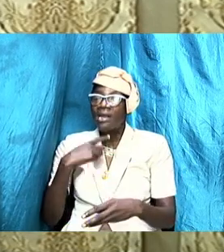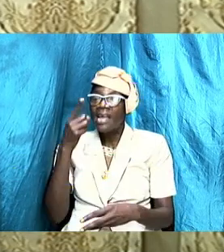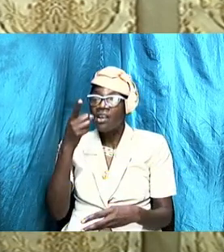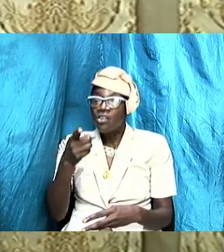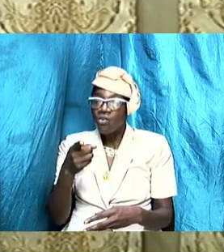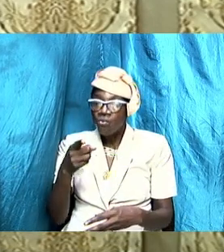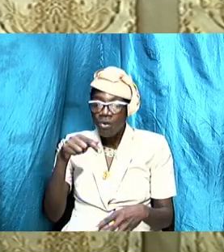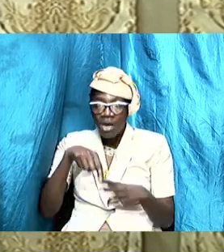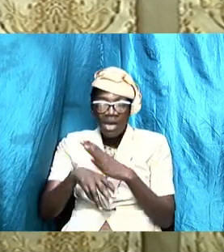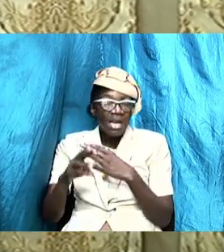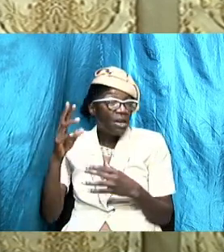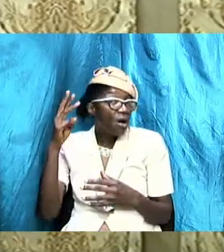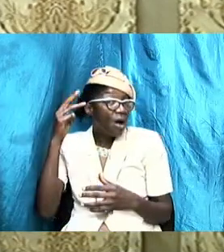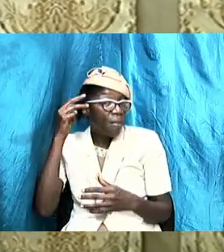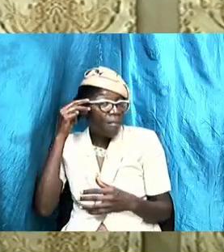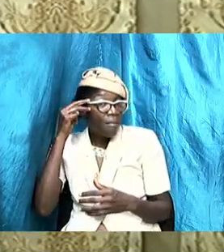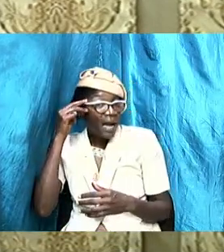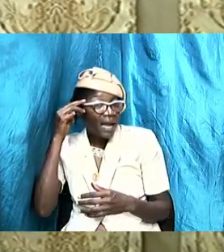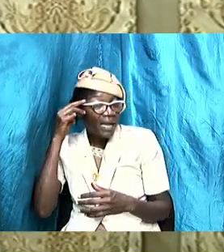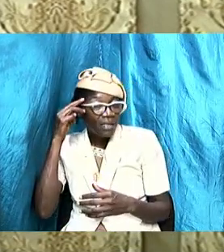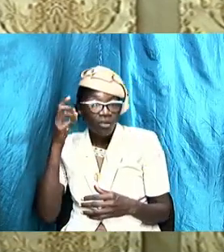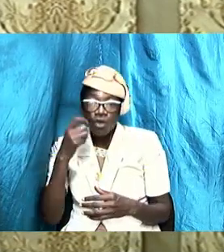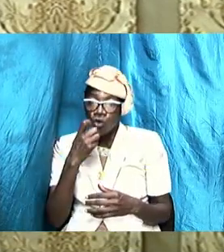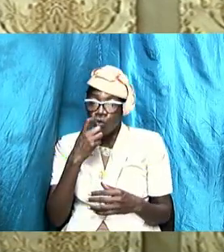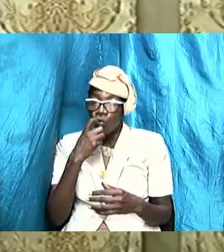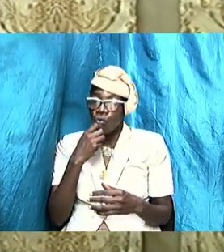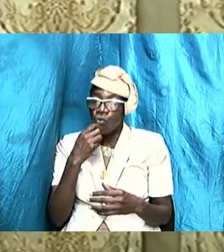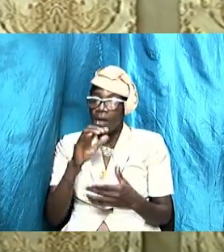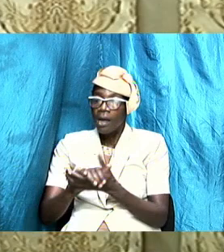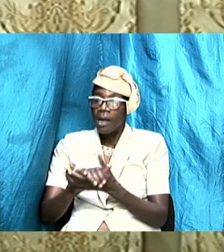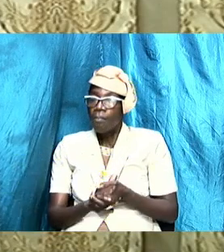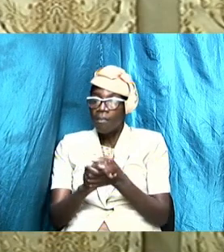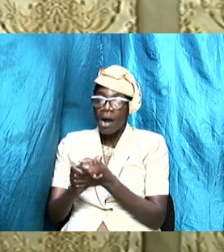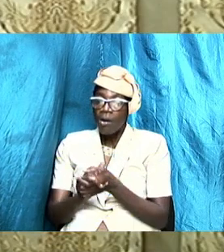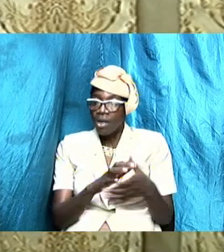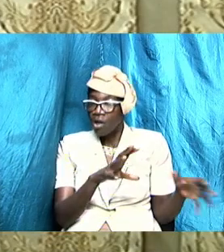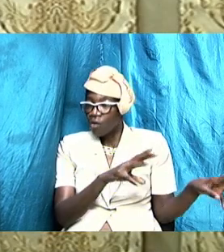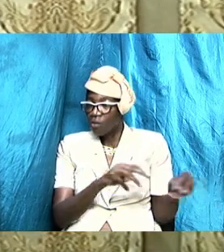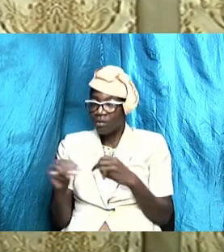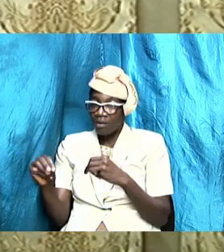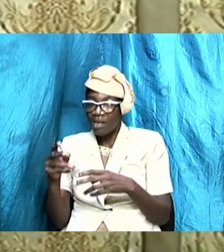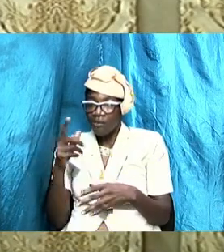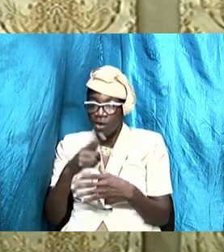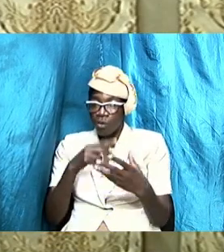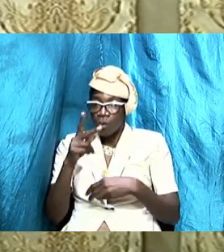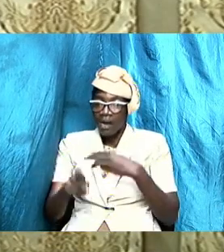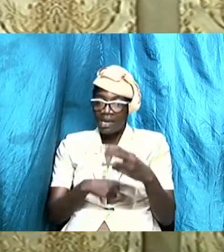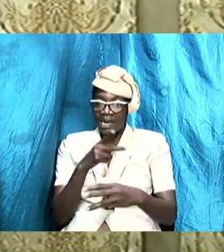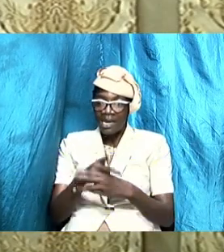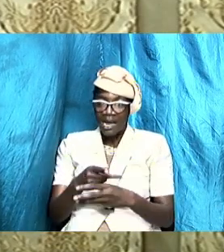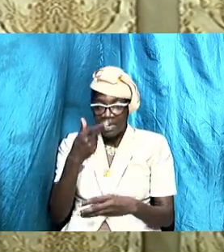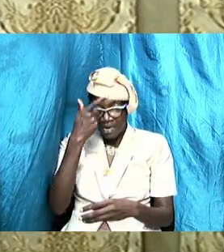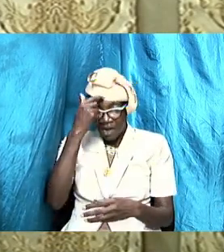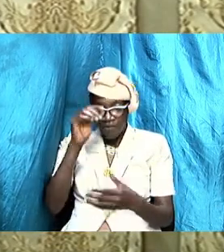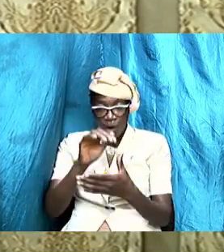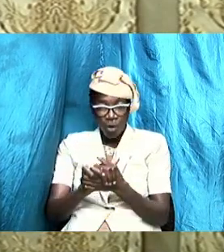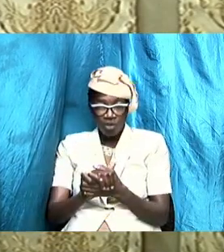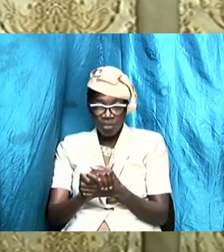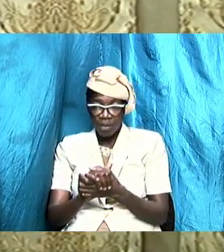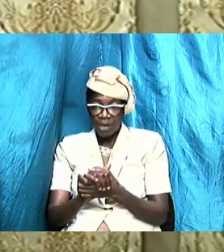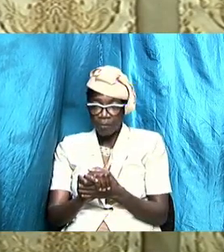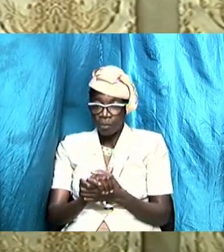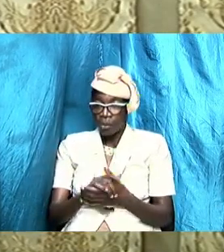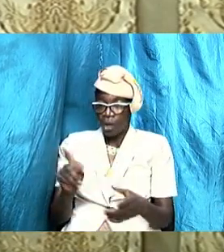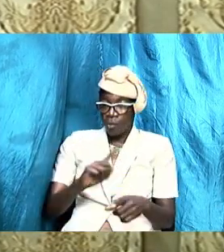our minds who we should be married to and who we must leave and what kind of husband we must have based on where we work and what kind of business